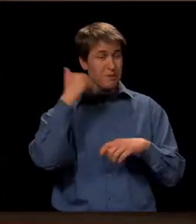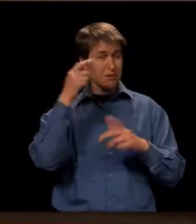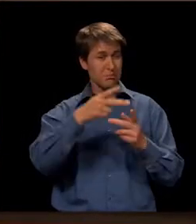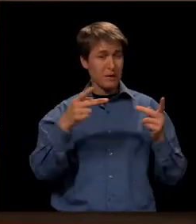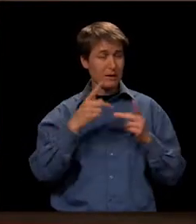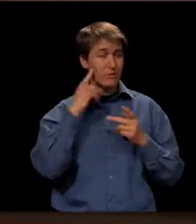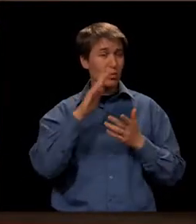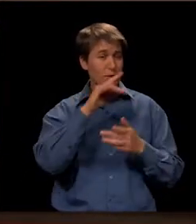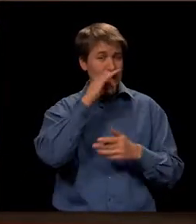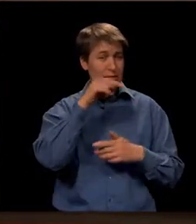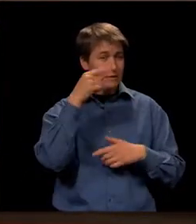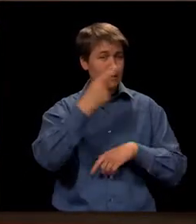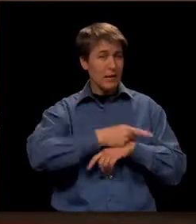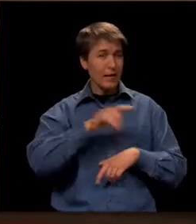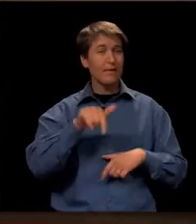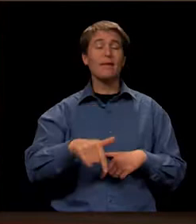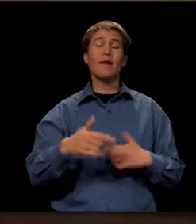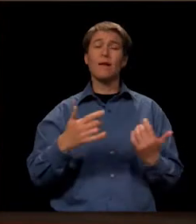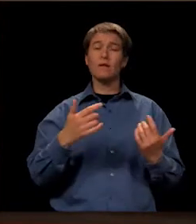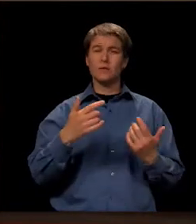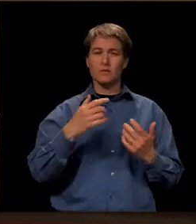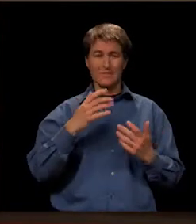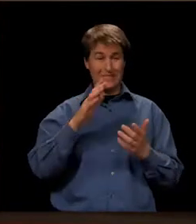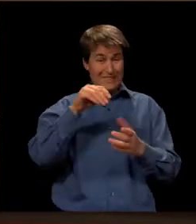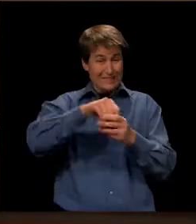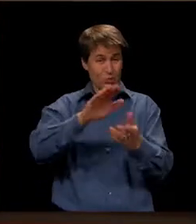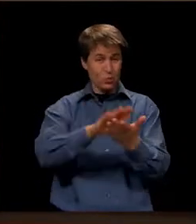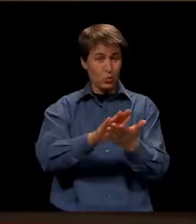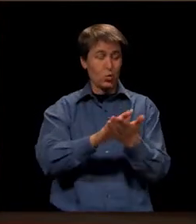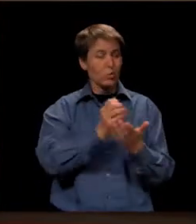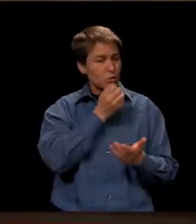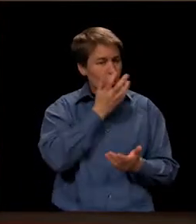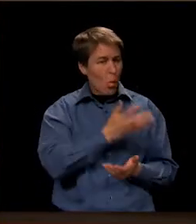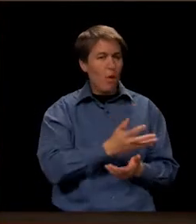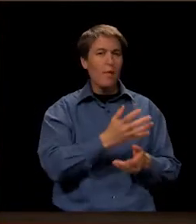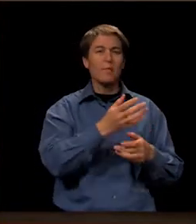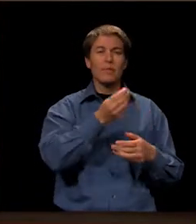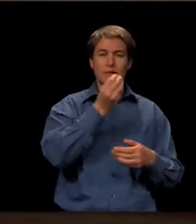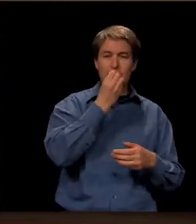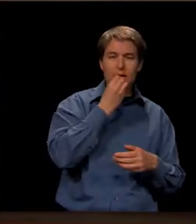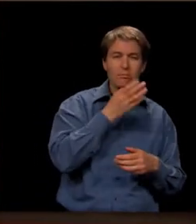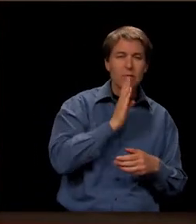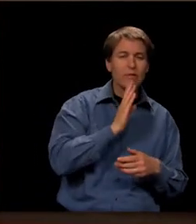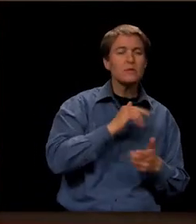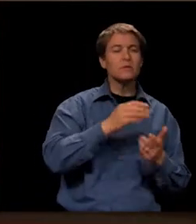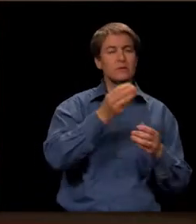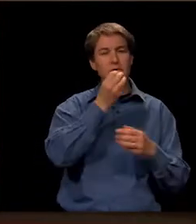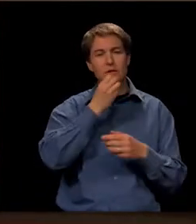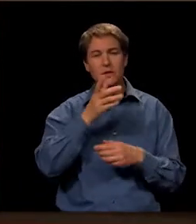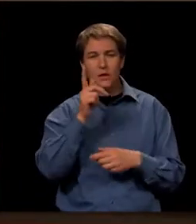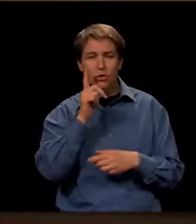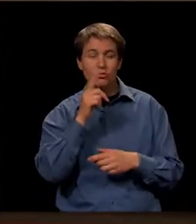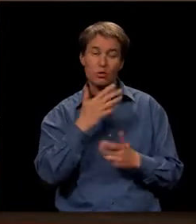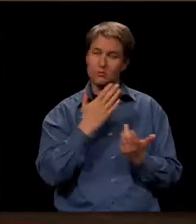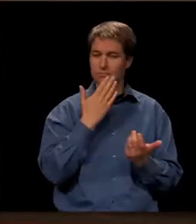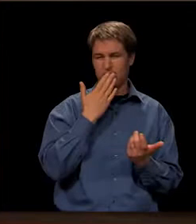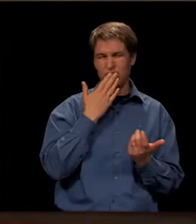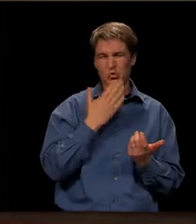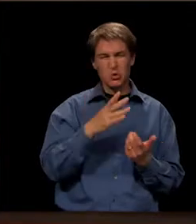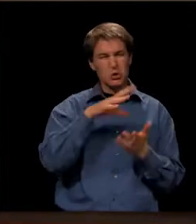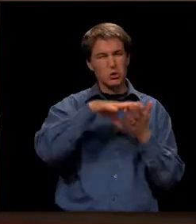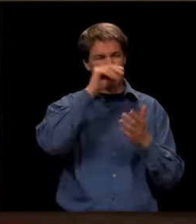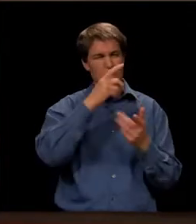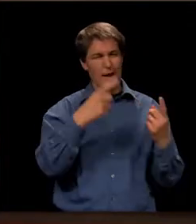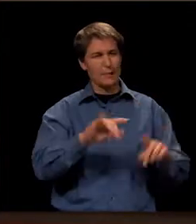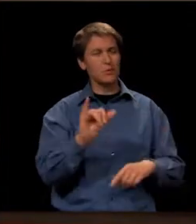for kids on these days is in school. It's warm. They get their breakfast. They get their lunch. And it's, by the way, a lot of good learning goes on. But it's a